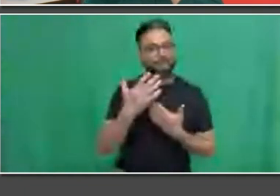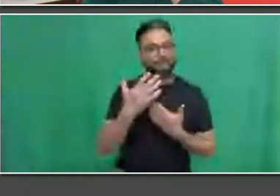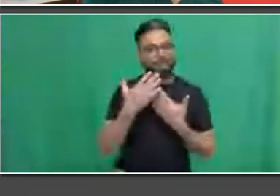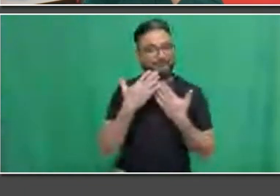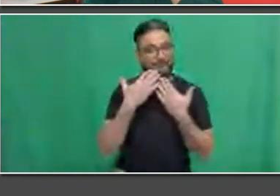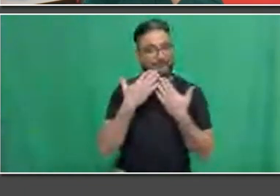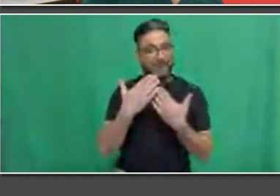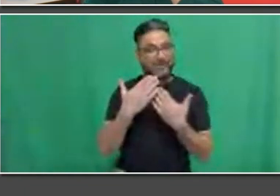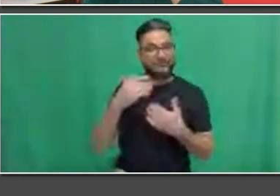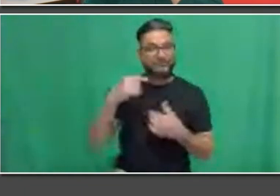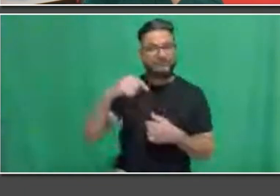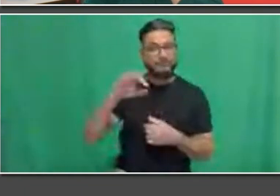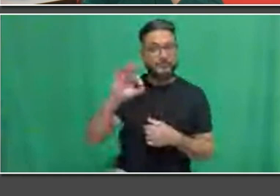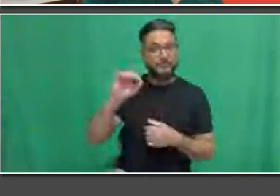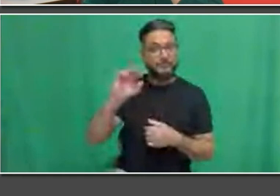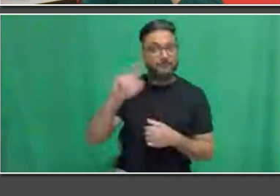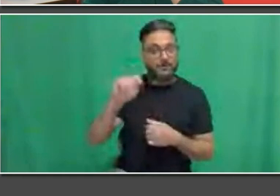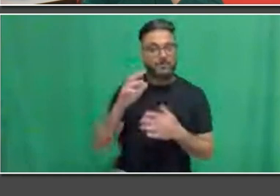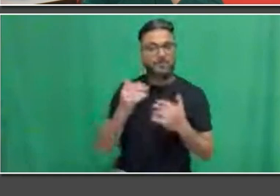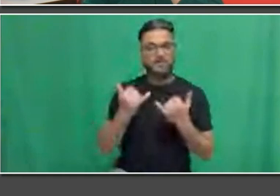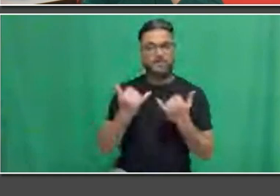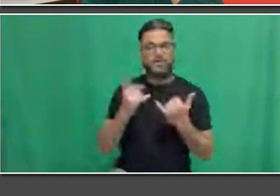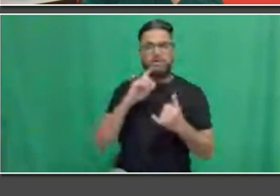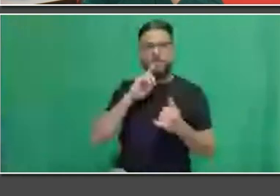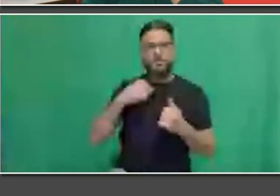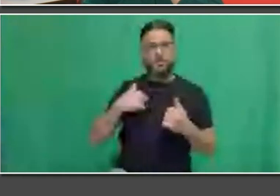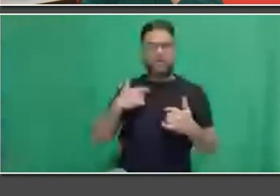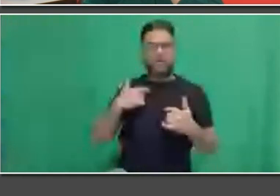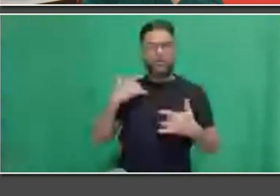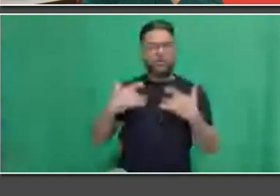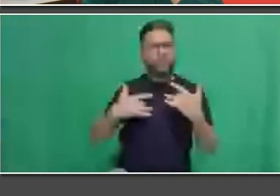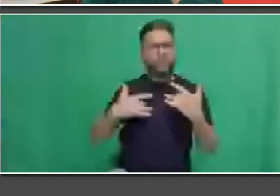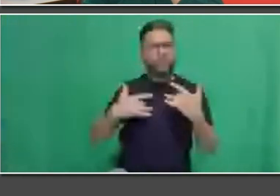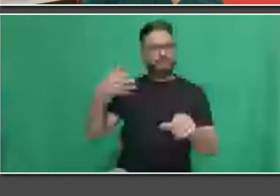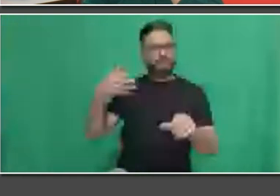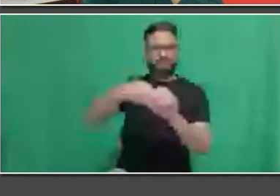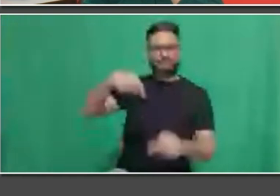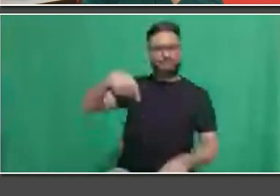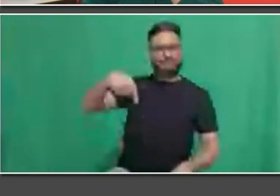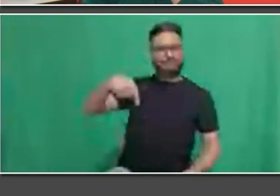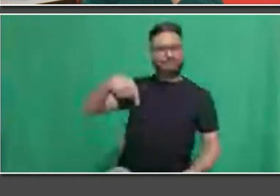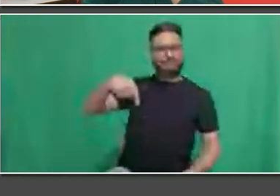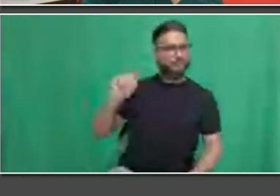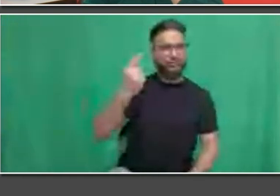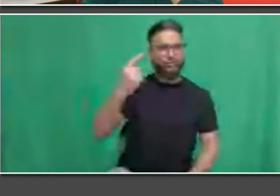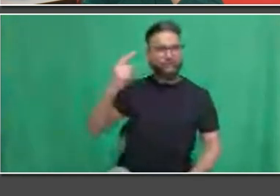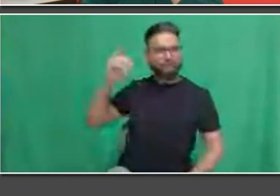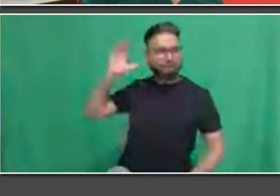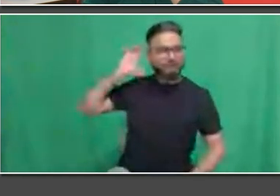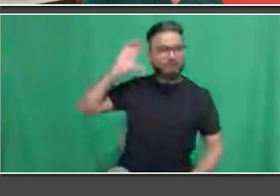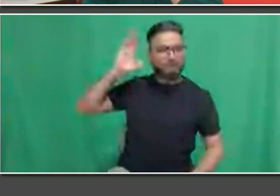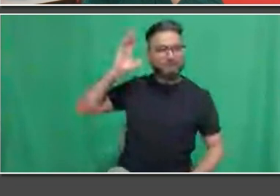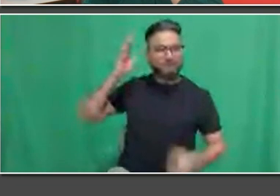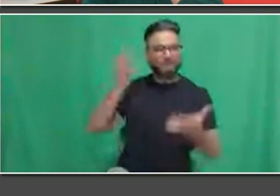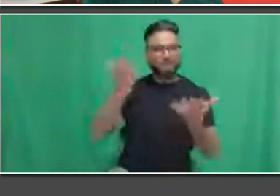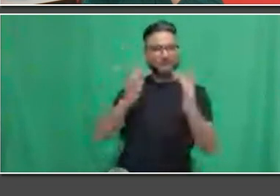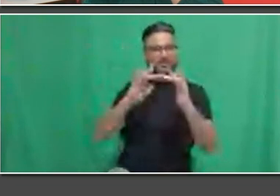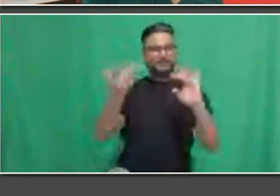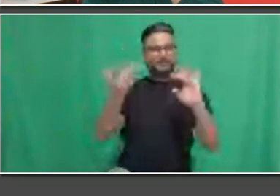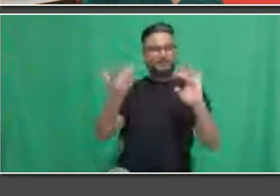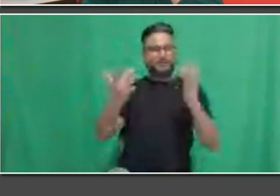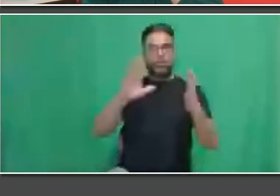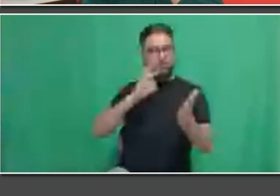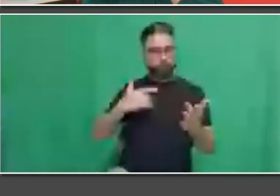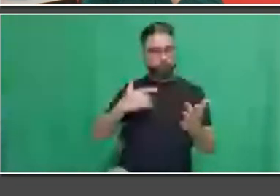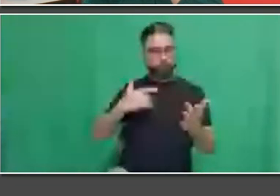ever virtual technical fair today. I'm actually really excited to be a part of this endeavor. So I can tell you that after almost 23